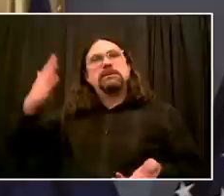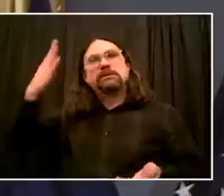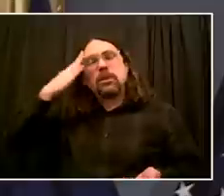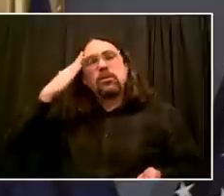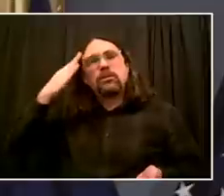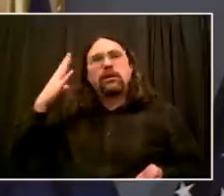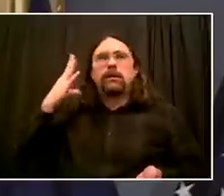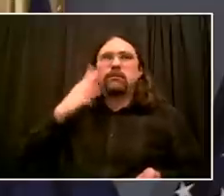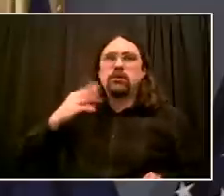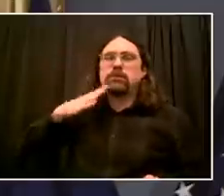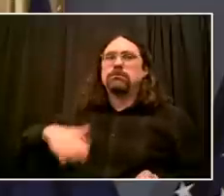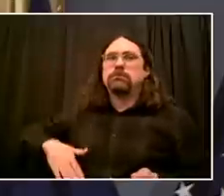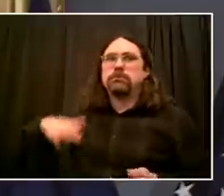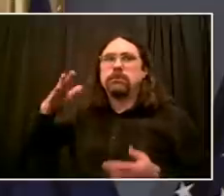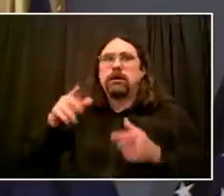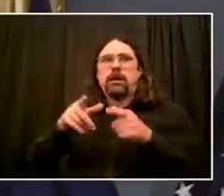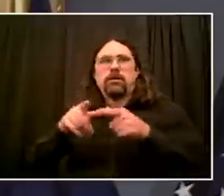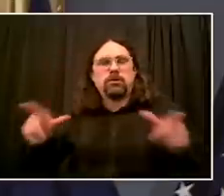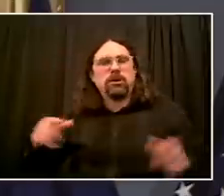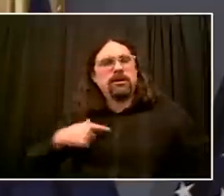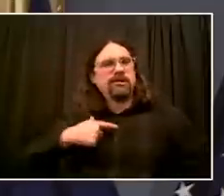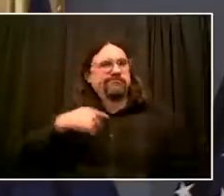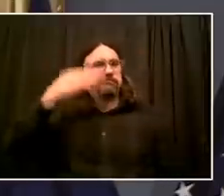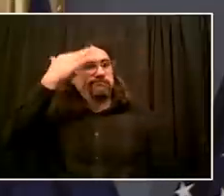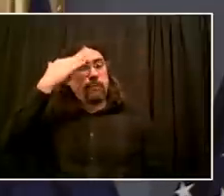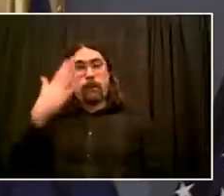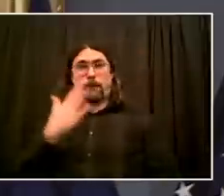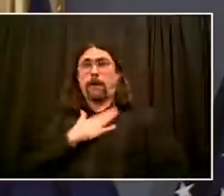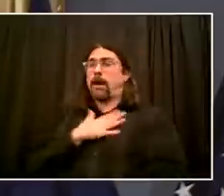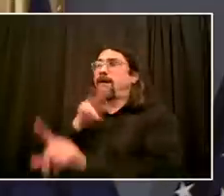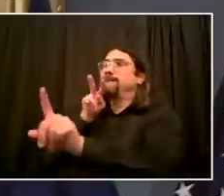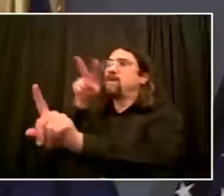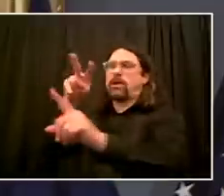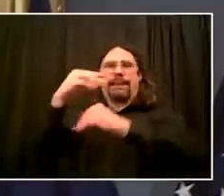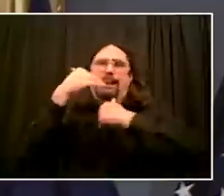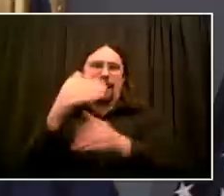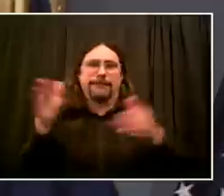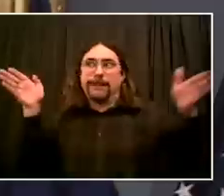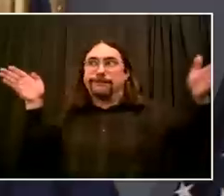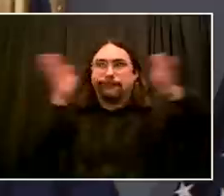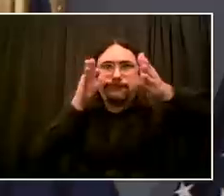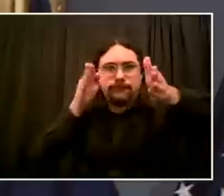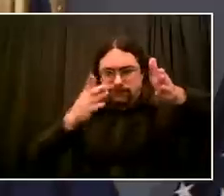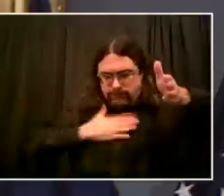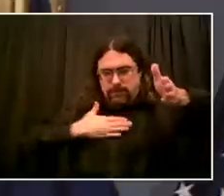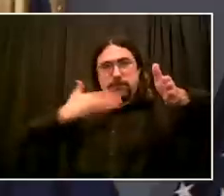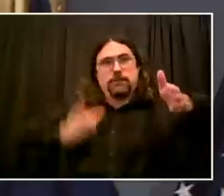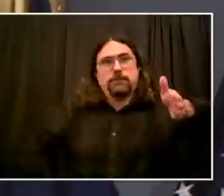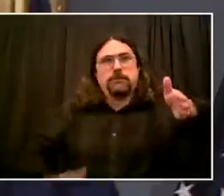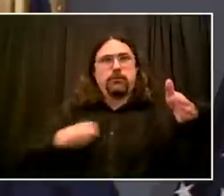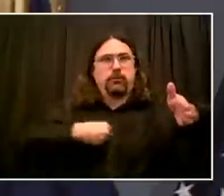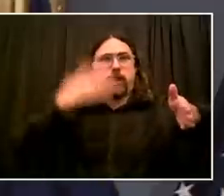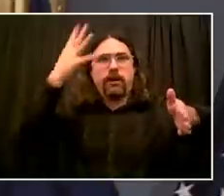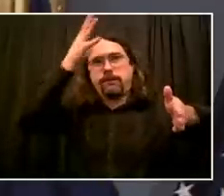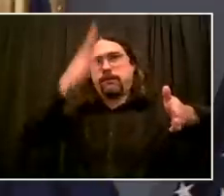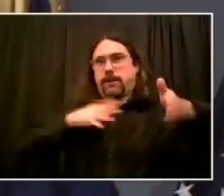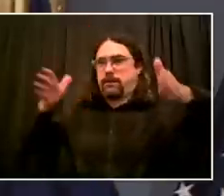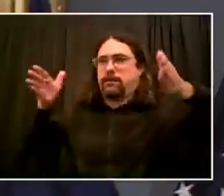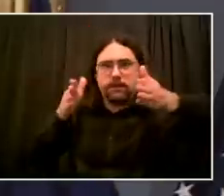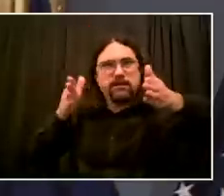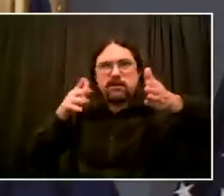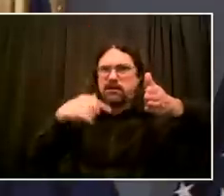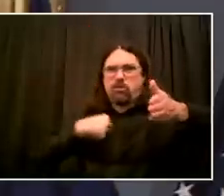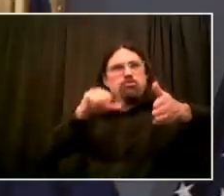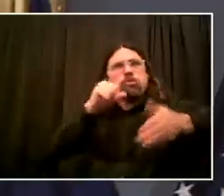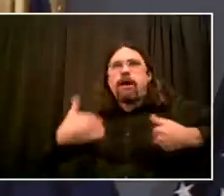communities and there has to be self-determination in that process. One of the most powerful statements I've seen in the last week came from the